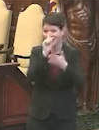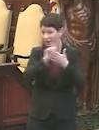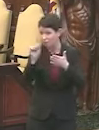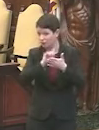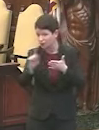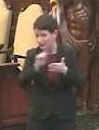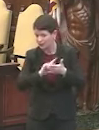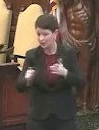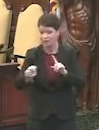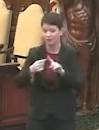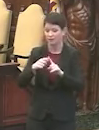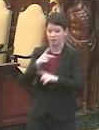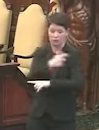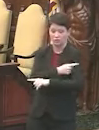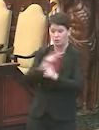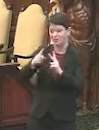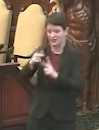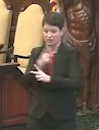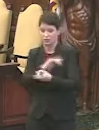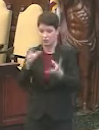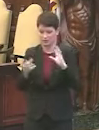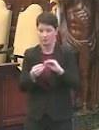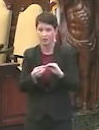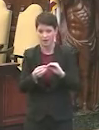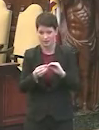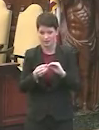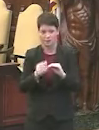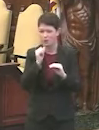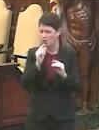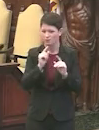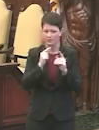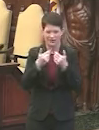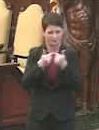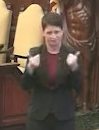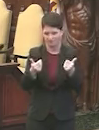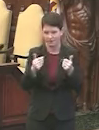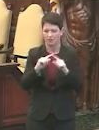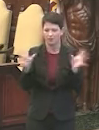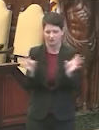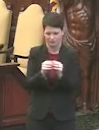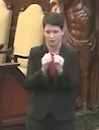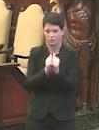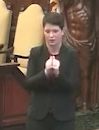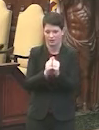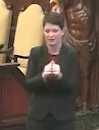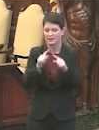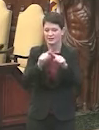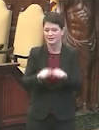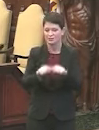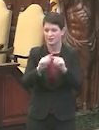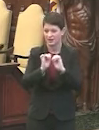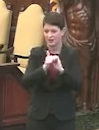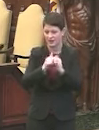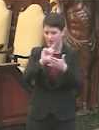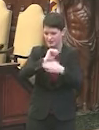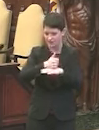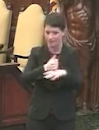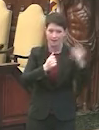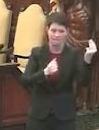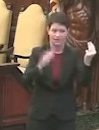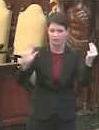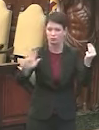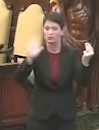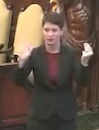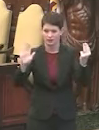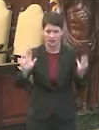week. That's either first doses or second doses combined. We won't make a distinction. Now, we count our weeks because of the way our database is set up from a Monday through